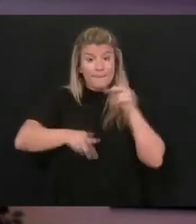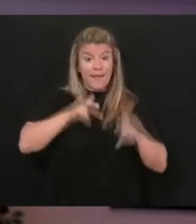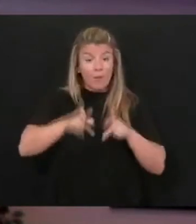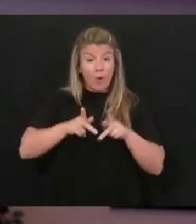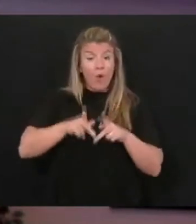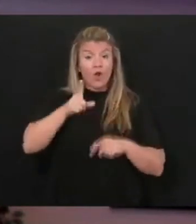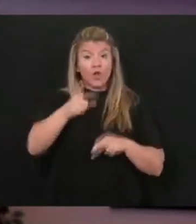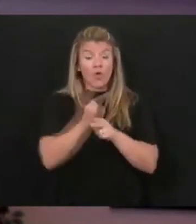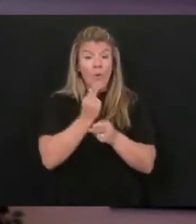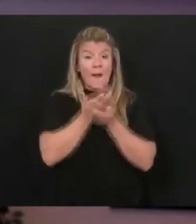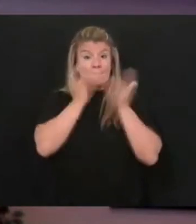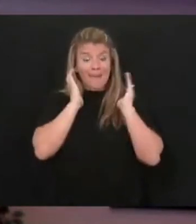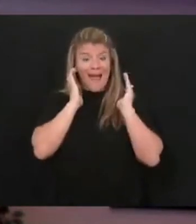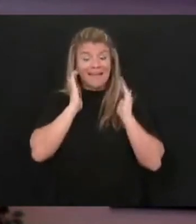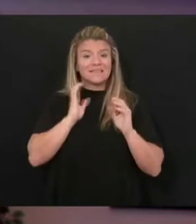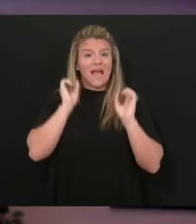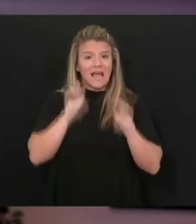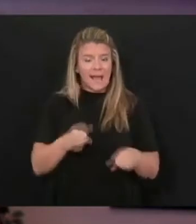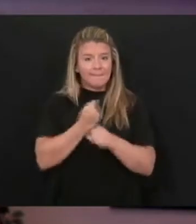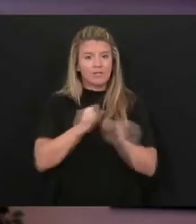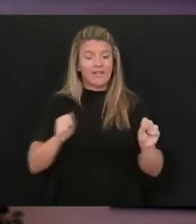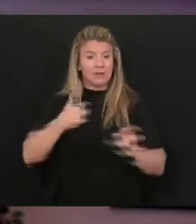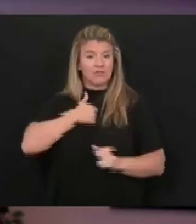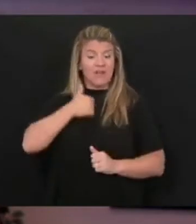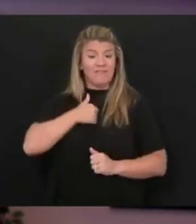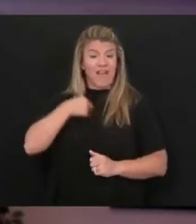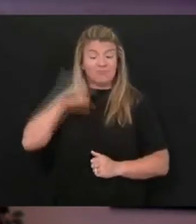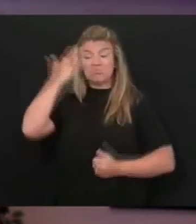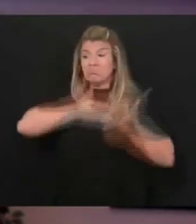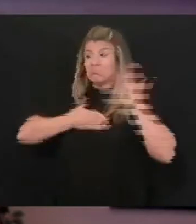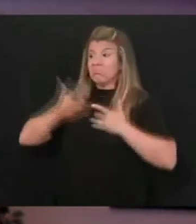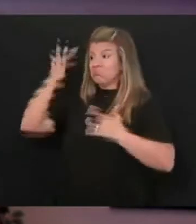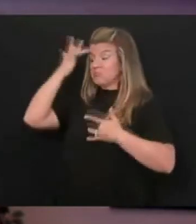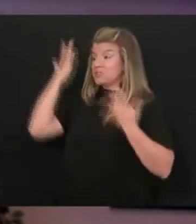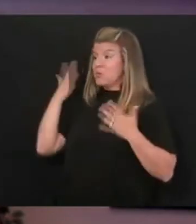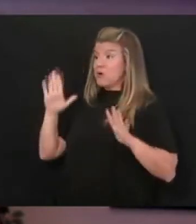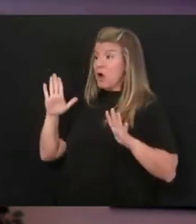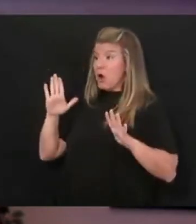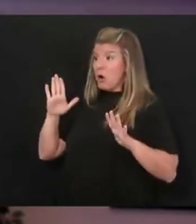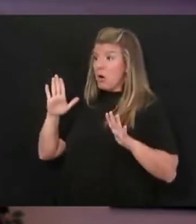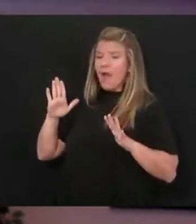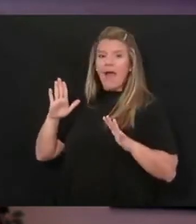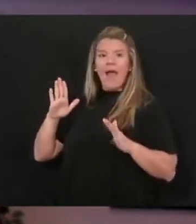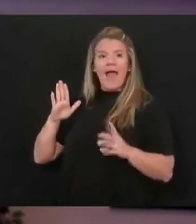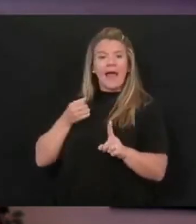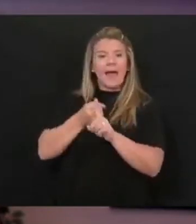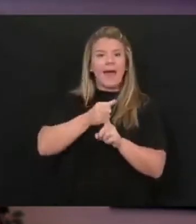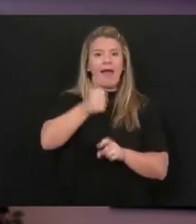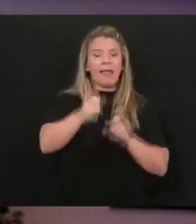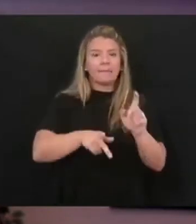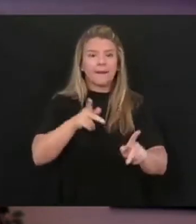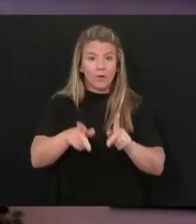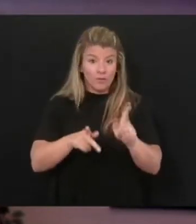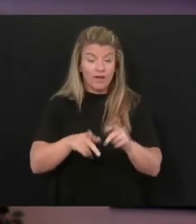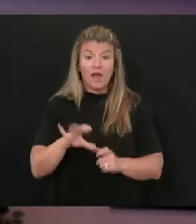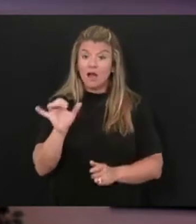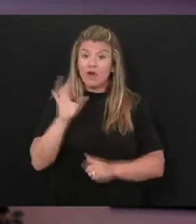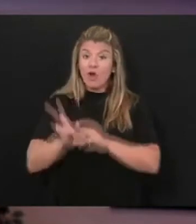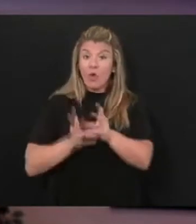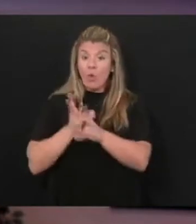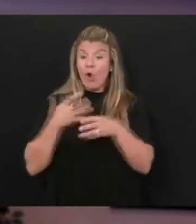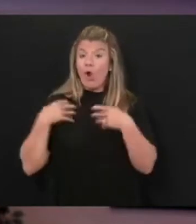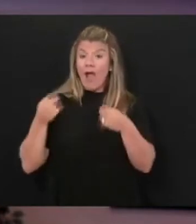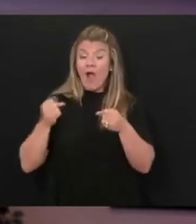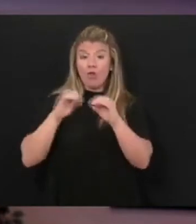who may be infected and not realize it from infecting other people. And even the World Health Organization has just